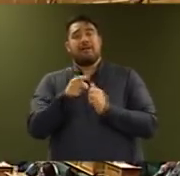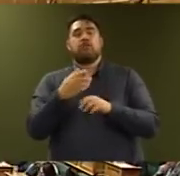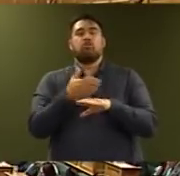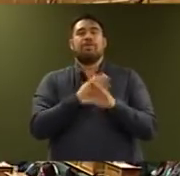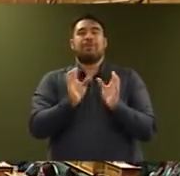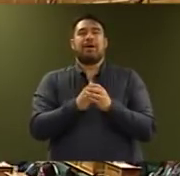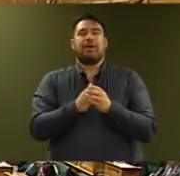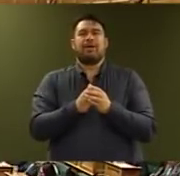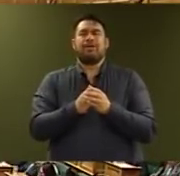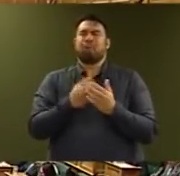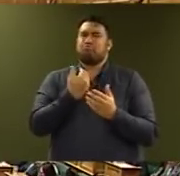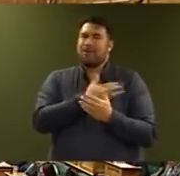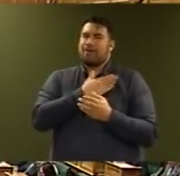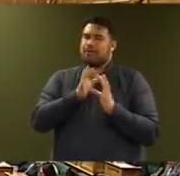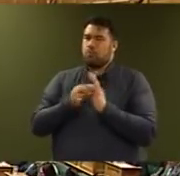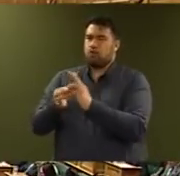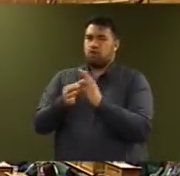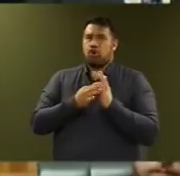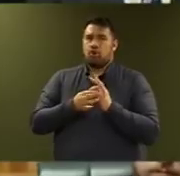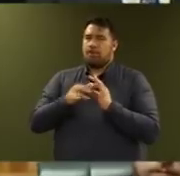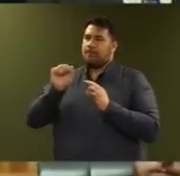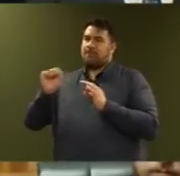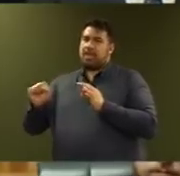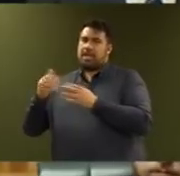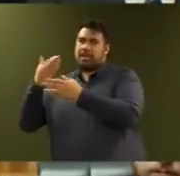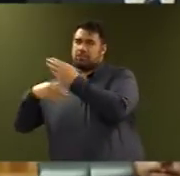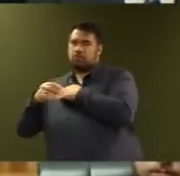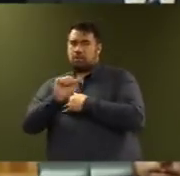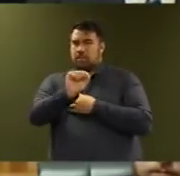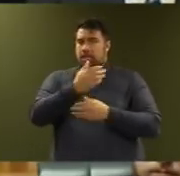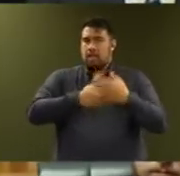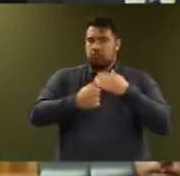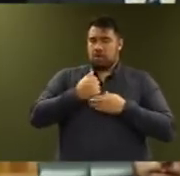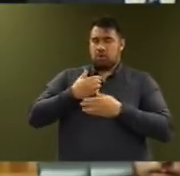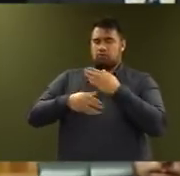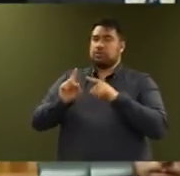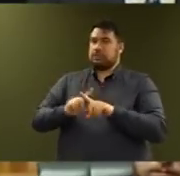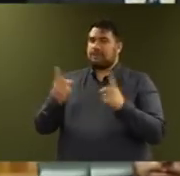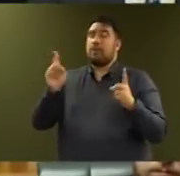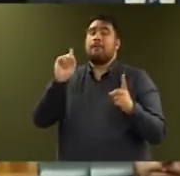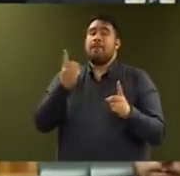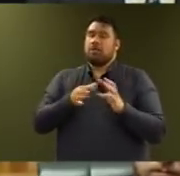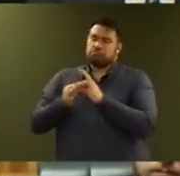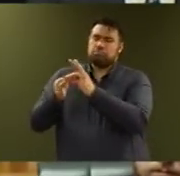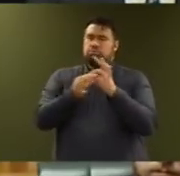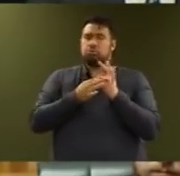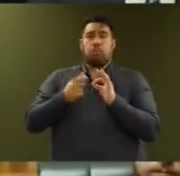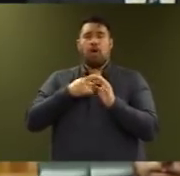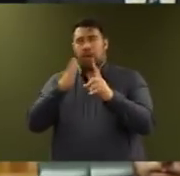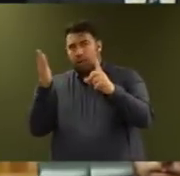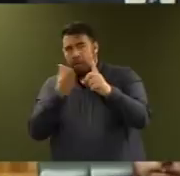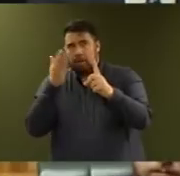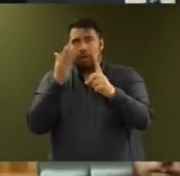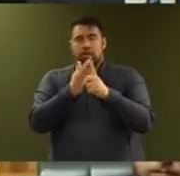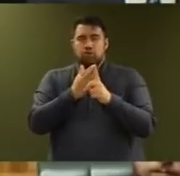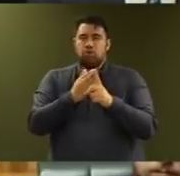parties come from different traditions but we are bound together by a shared purpose to improve the lives of all New Zealanders and